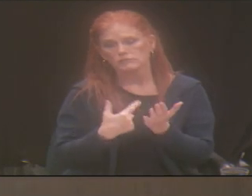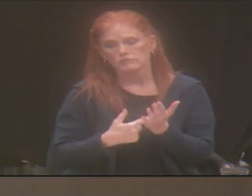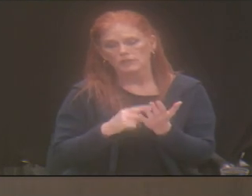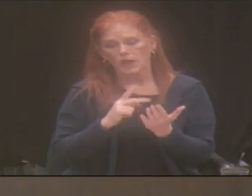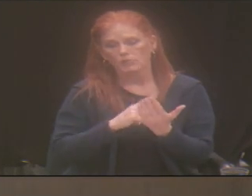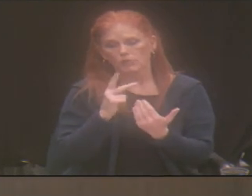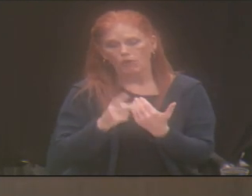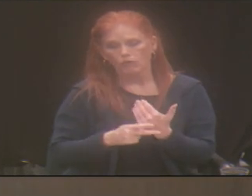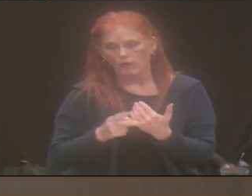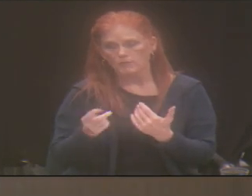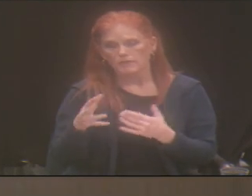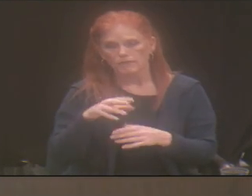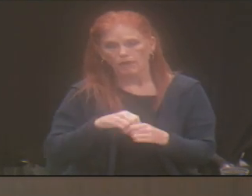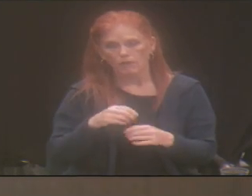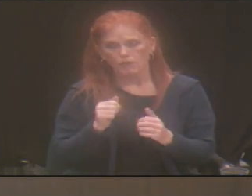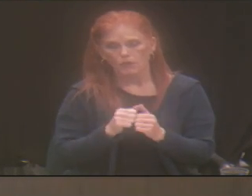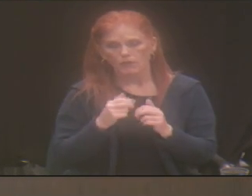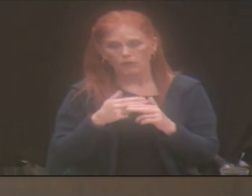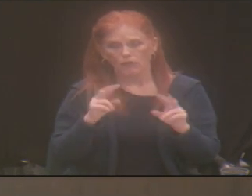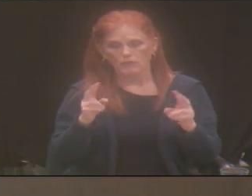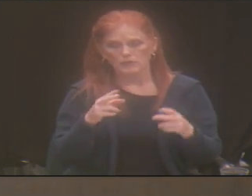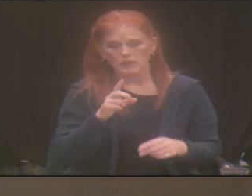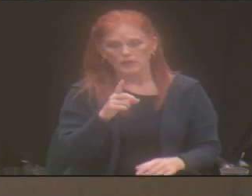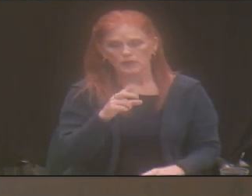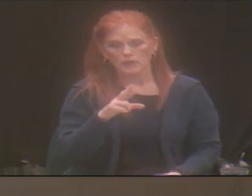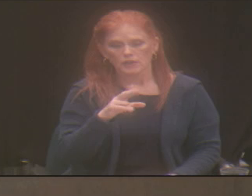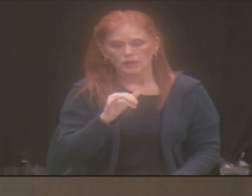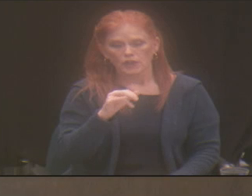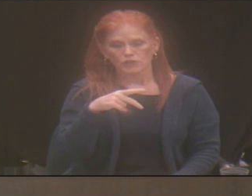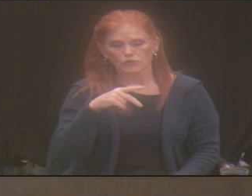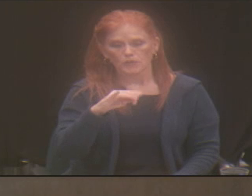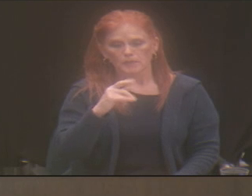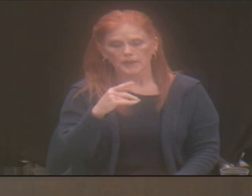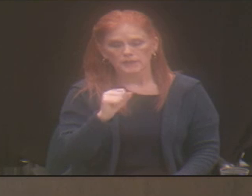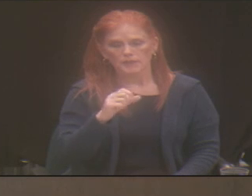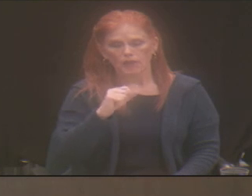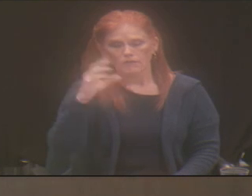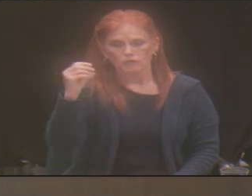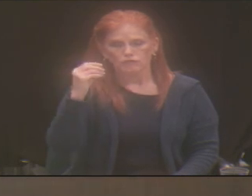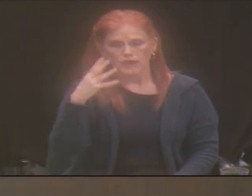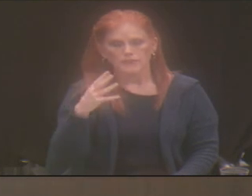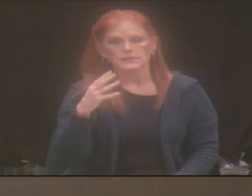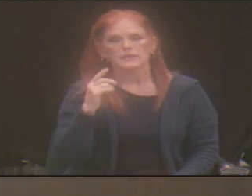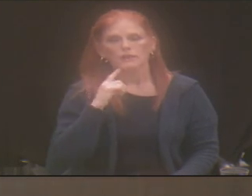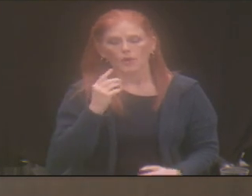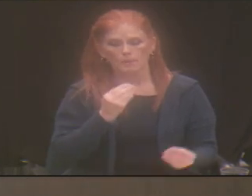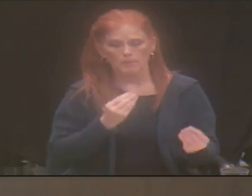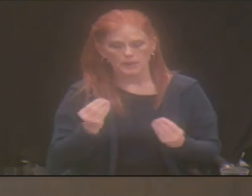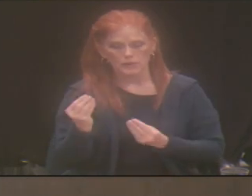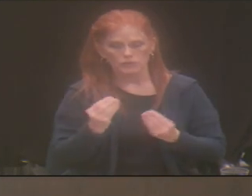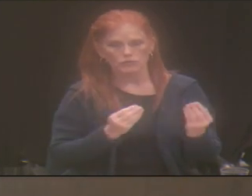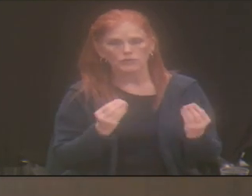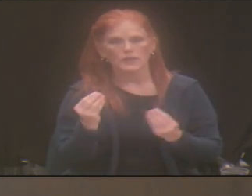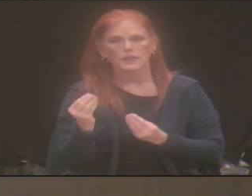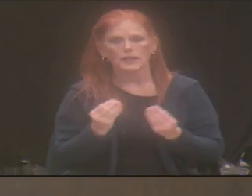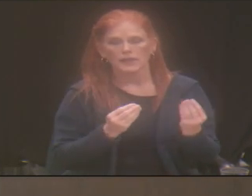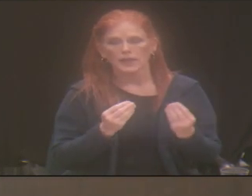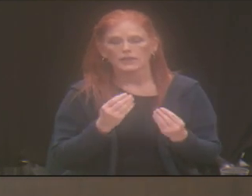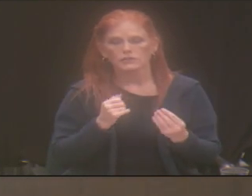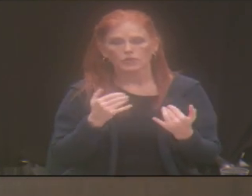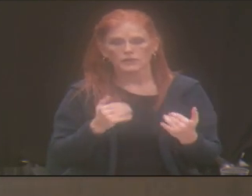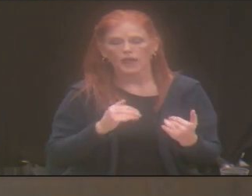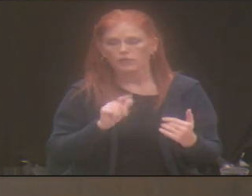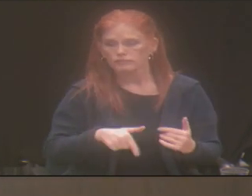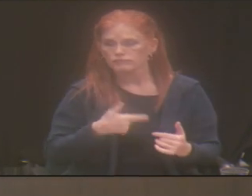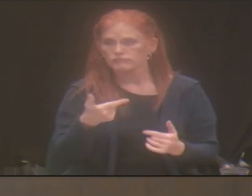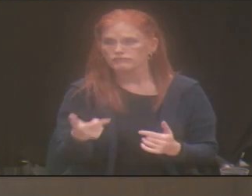involved in, Driffings of Grace Ministries. It's a disability ministry. And I will hand the microphone over to